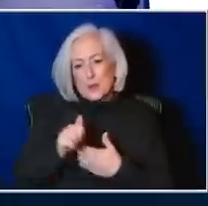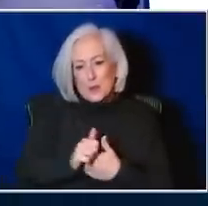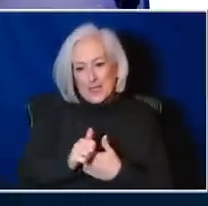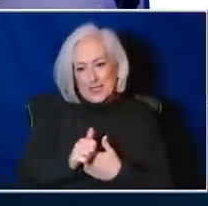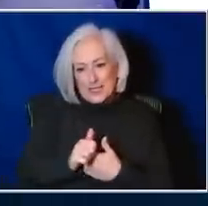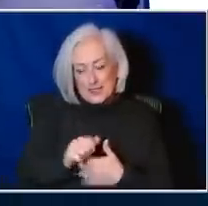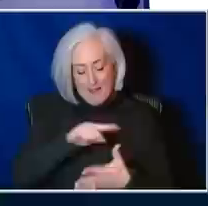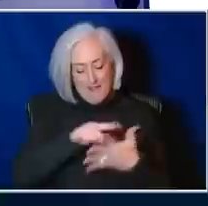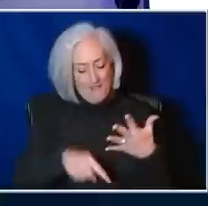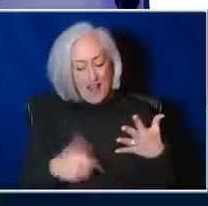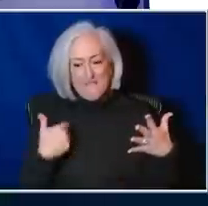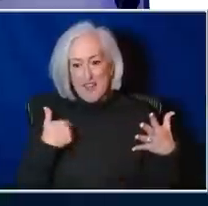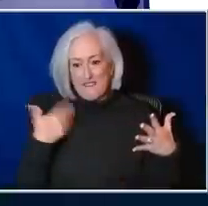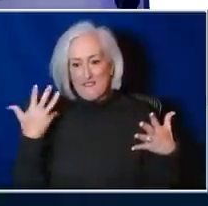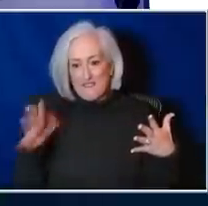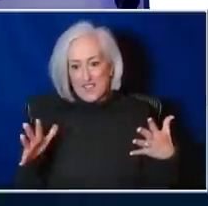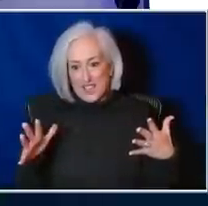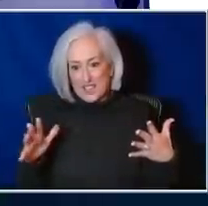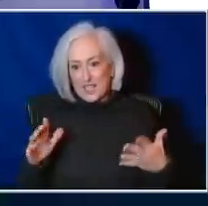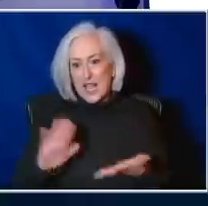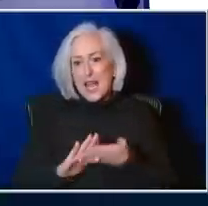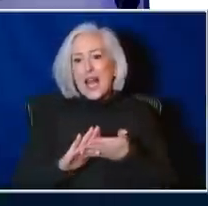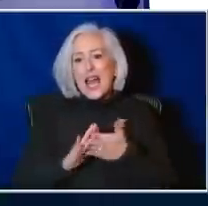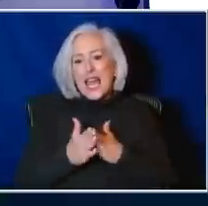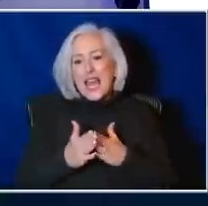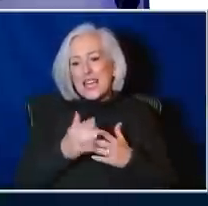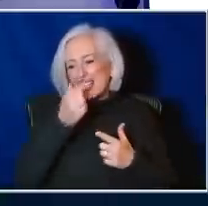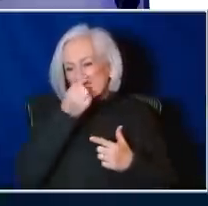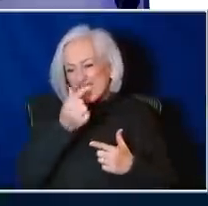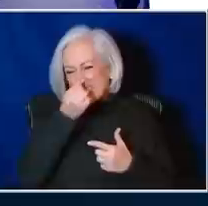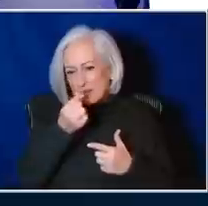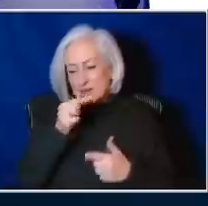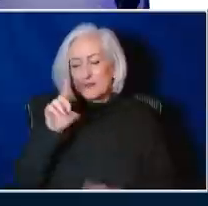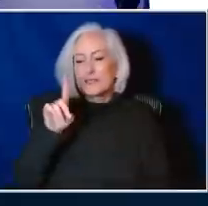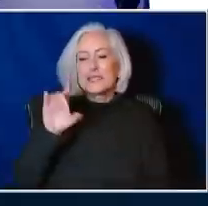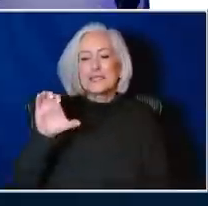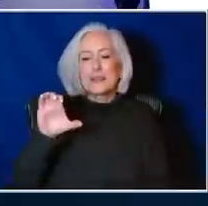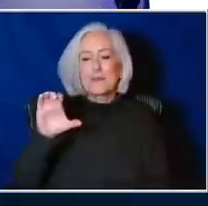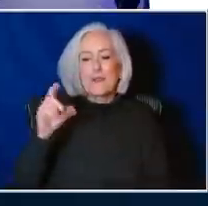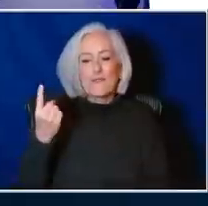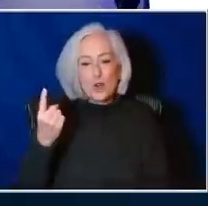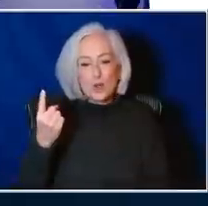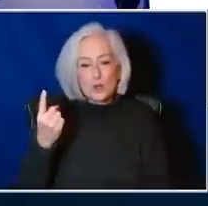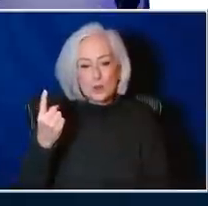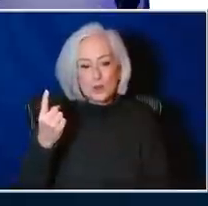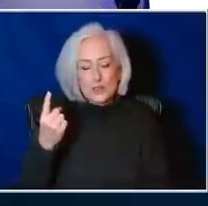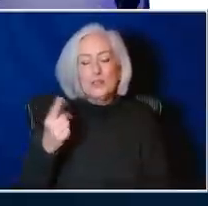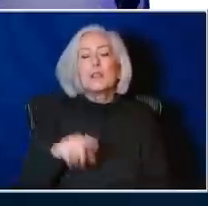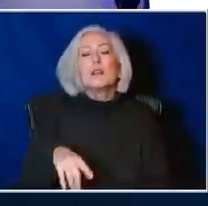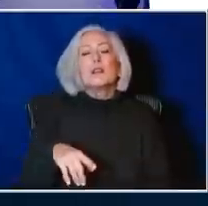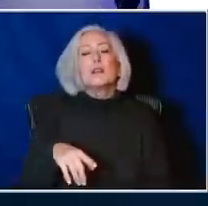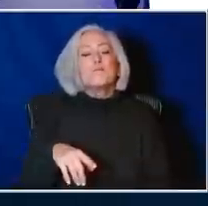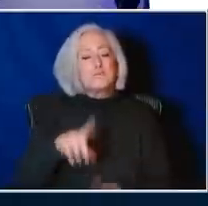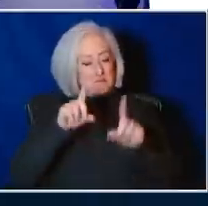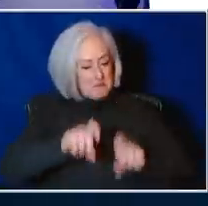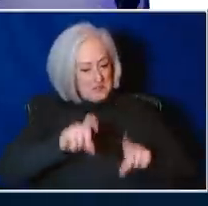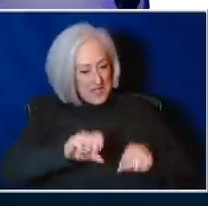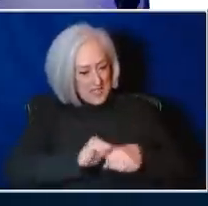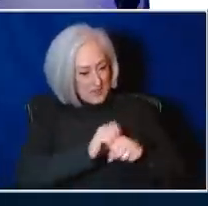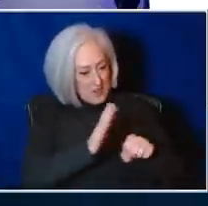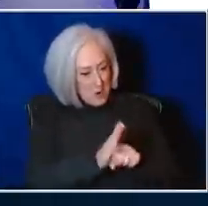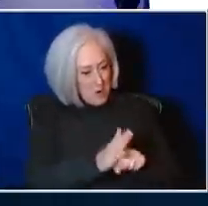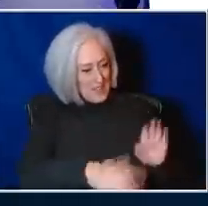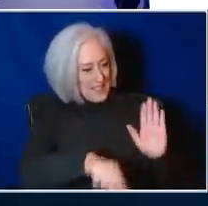I developed symptoms of a bad cold on December 1st. I had a negative antigen test that day. Second test was